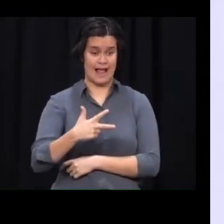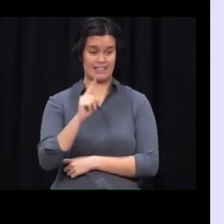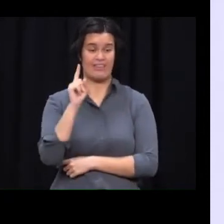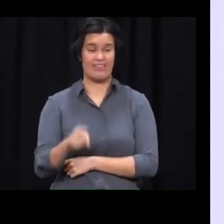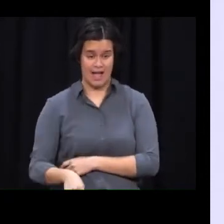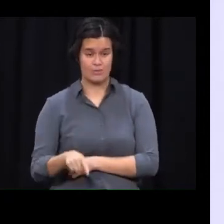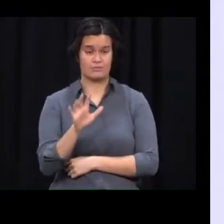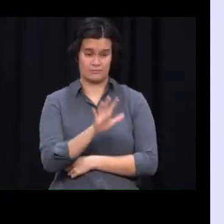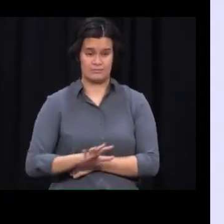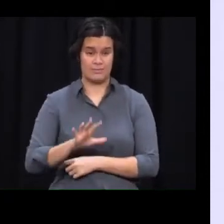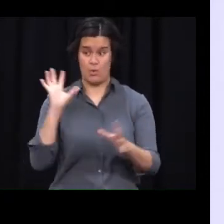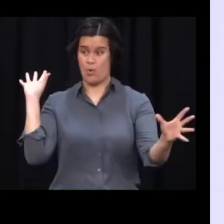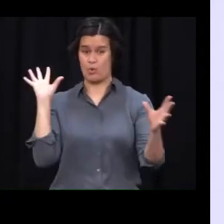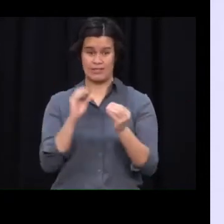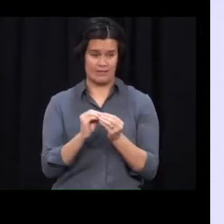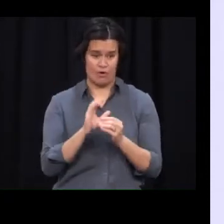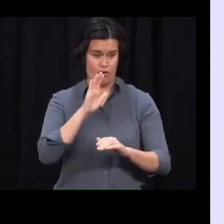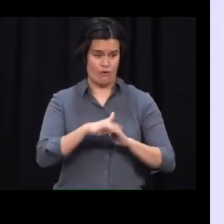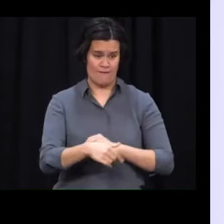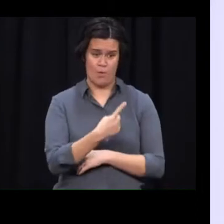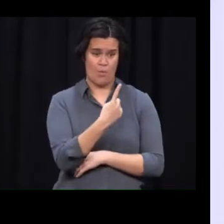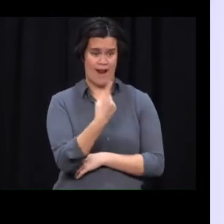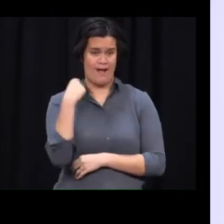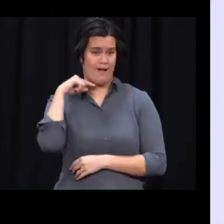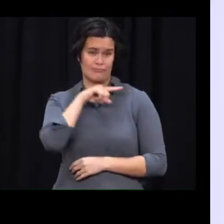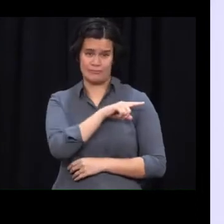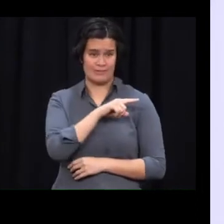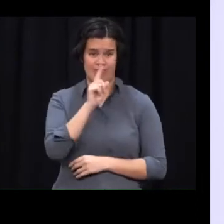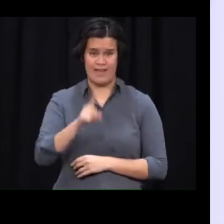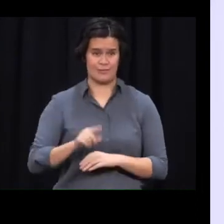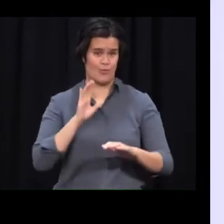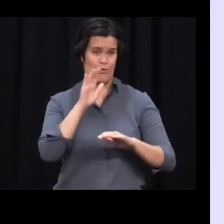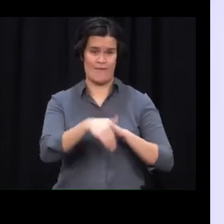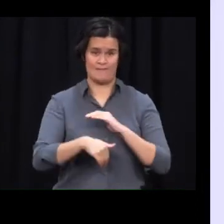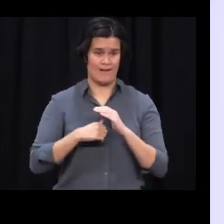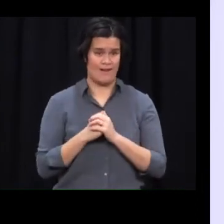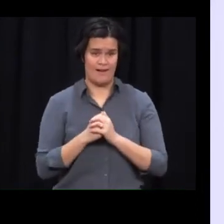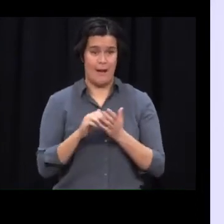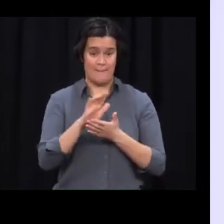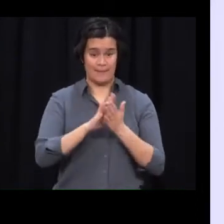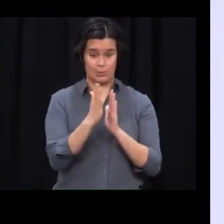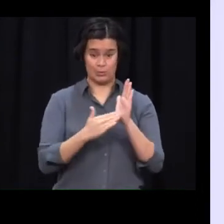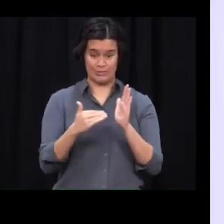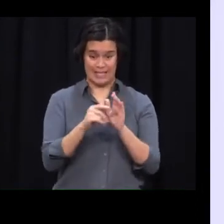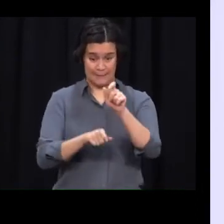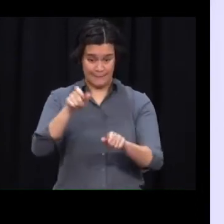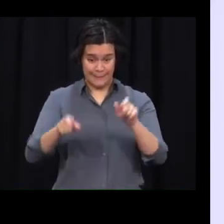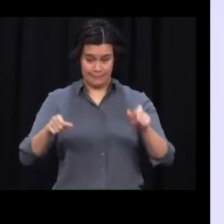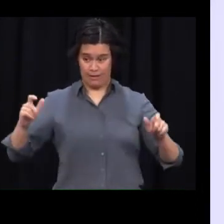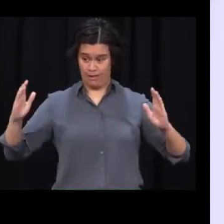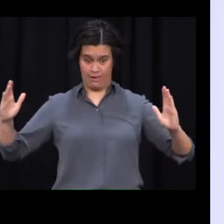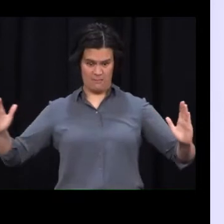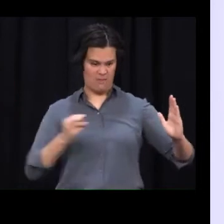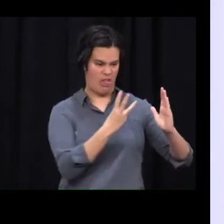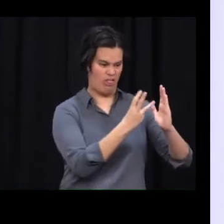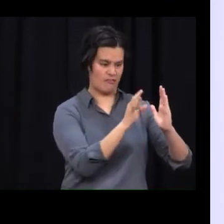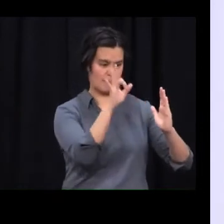,000 tests have been processed, equivalent to almost 3% of the New Zealand population. Clearly a huge effort and helps to